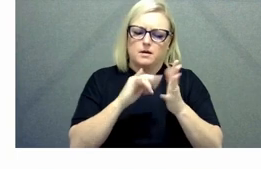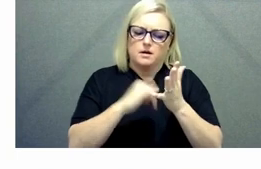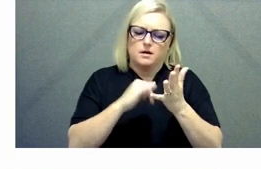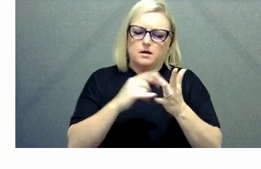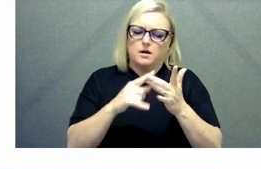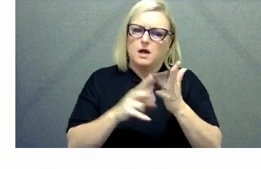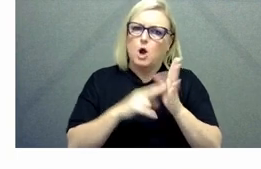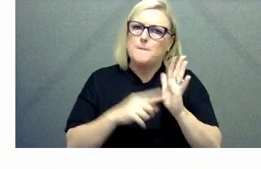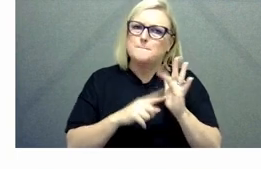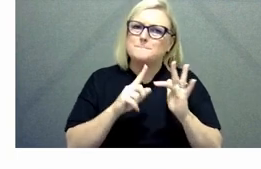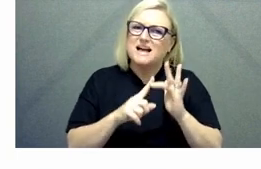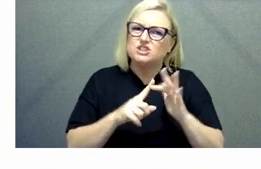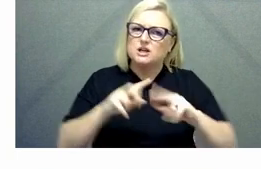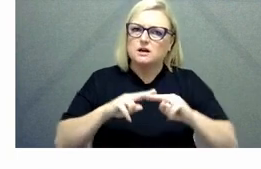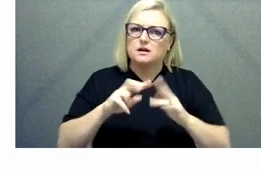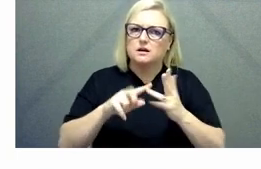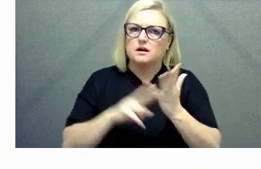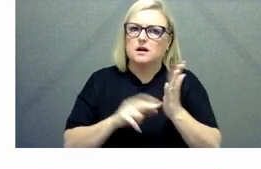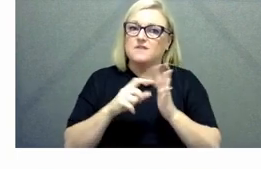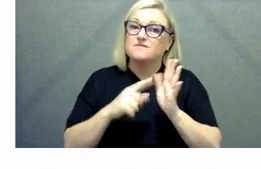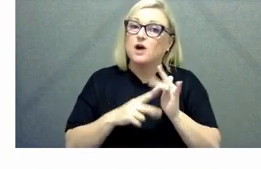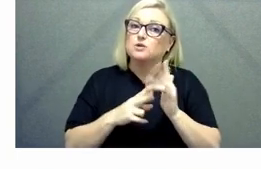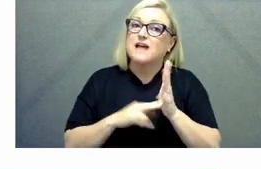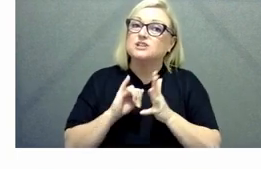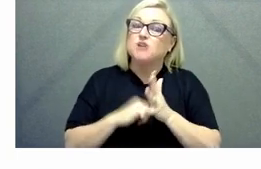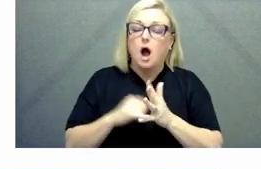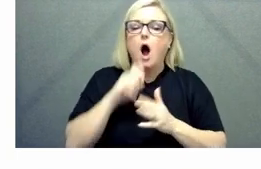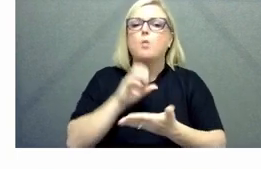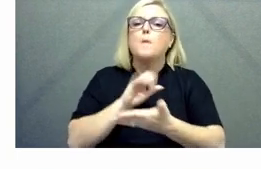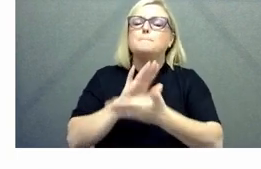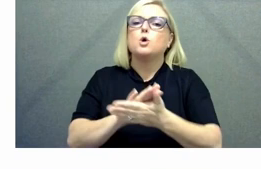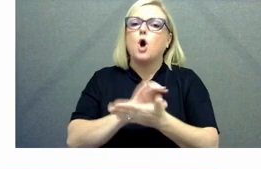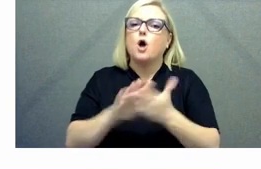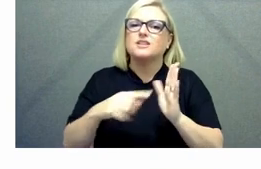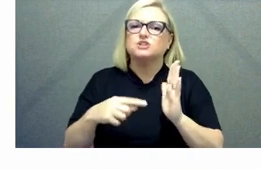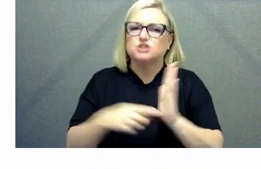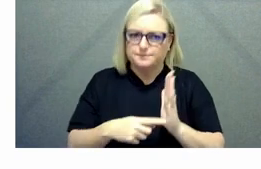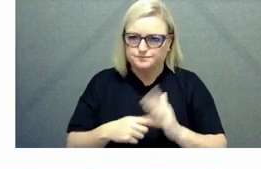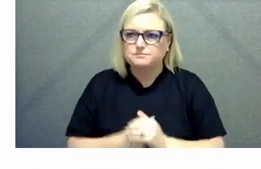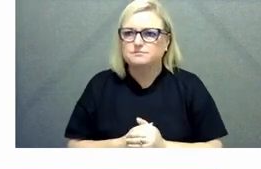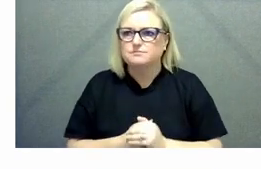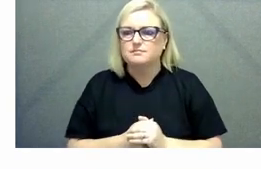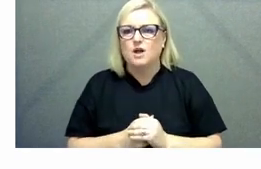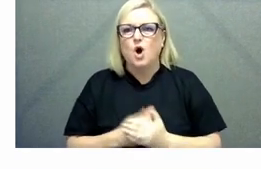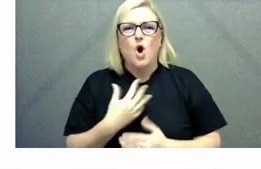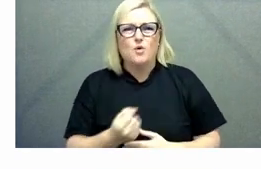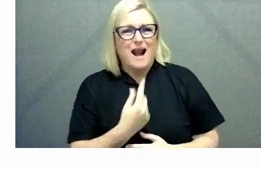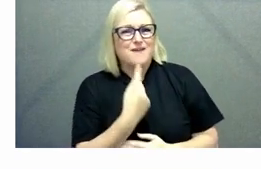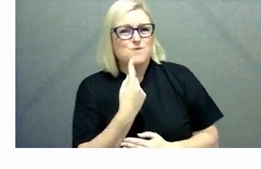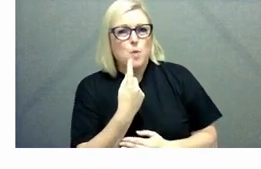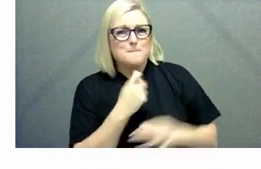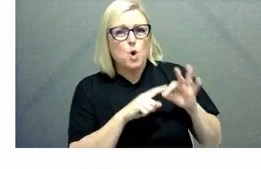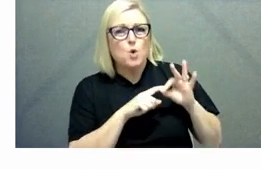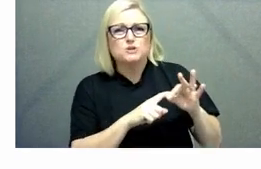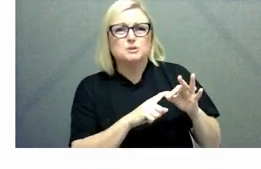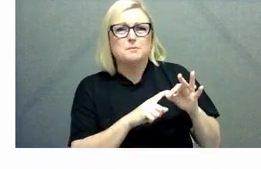but we'll we'll supply the details through the the chat we do have one more question but we are running out of time